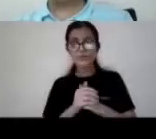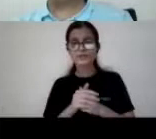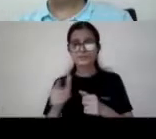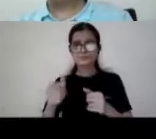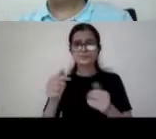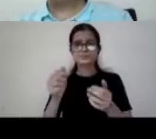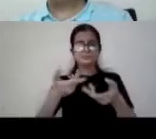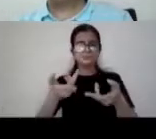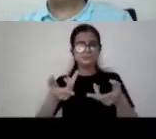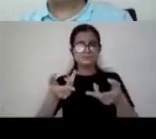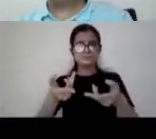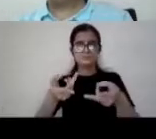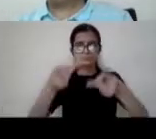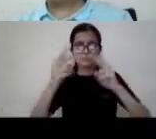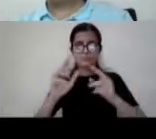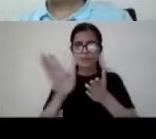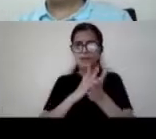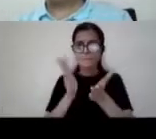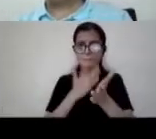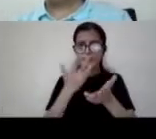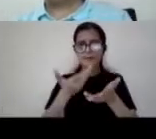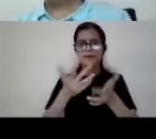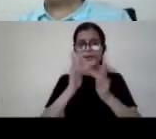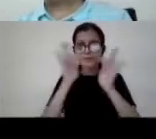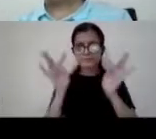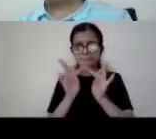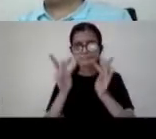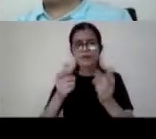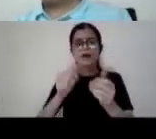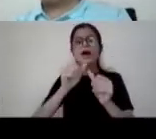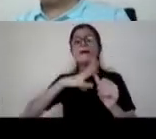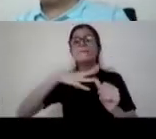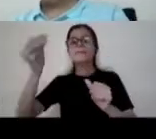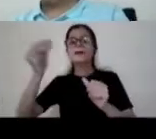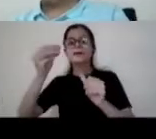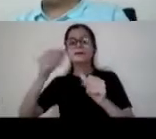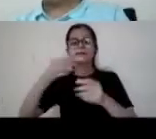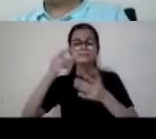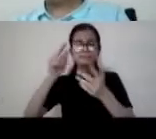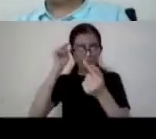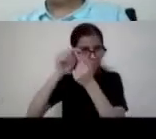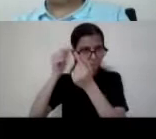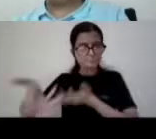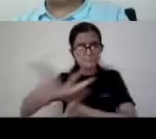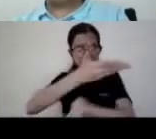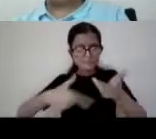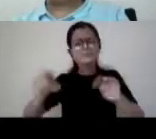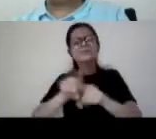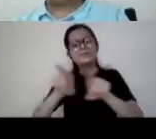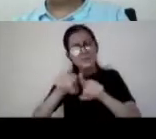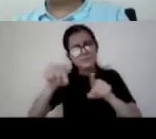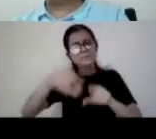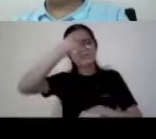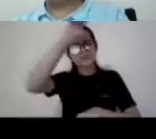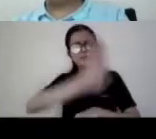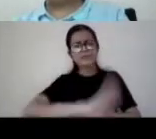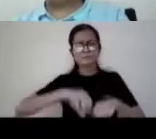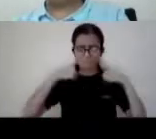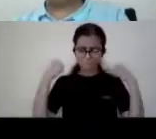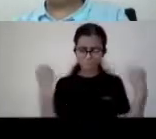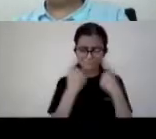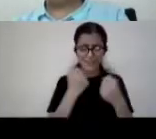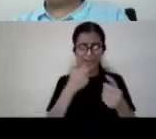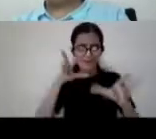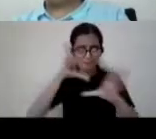was finalized in the america treaty and this happened because uh india was very actively participating